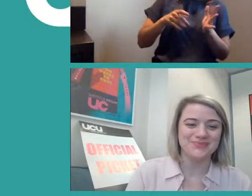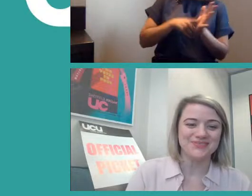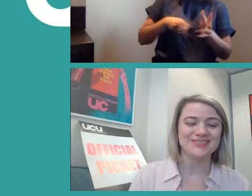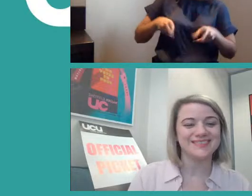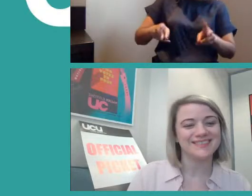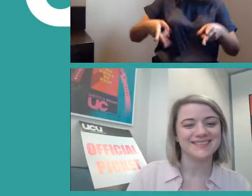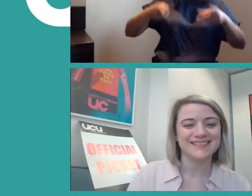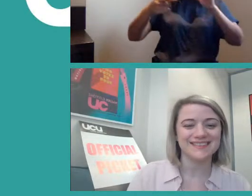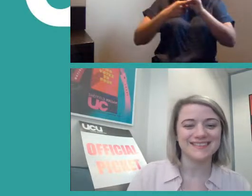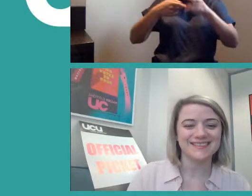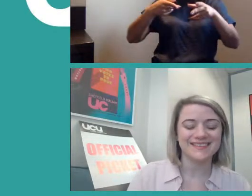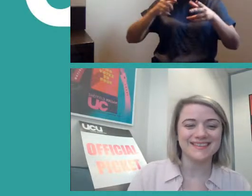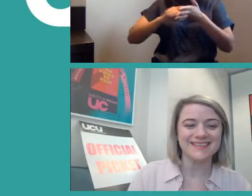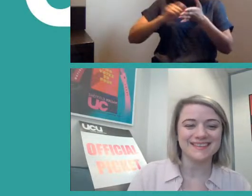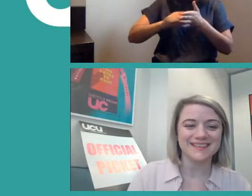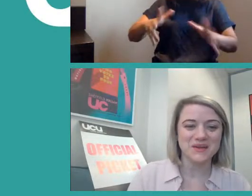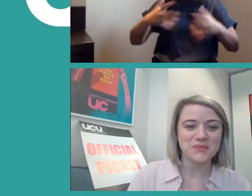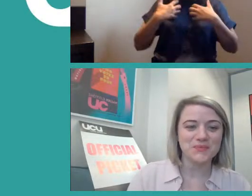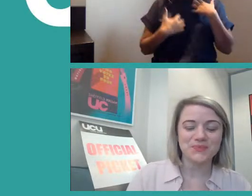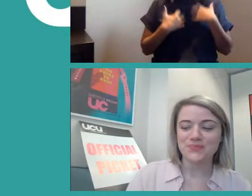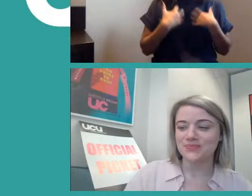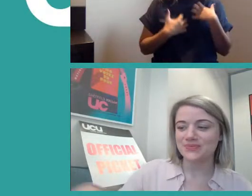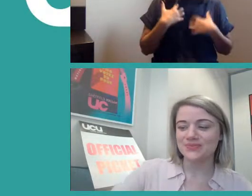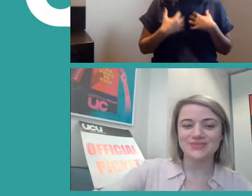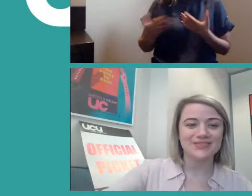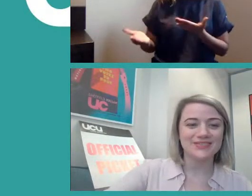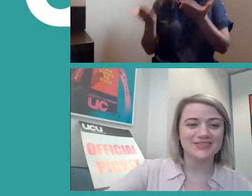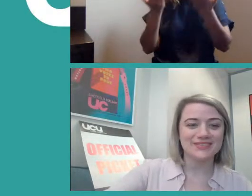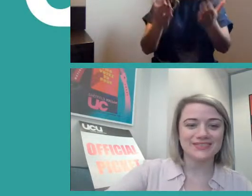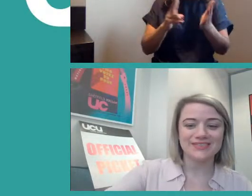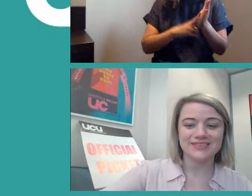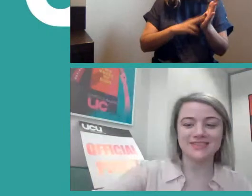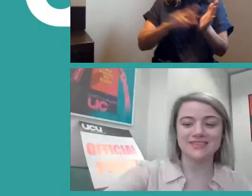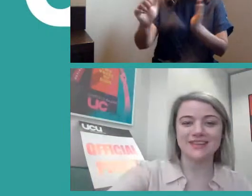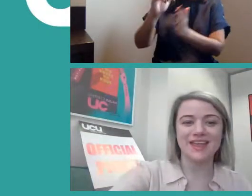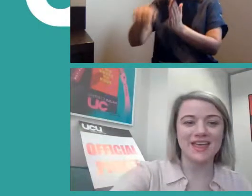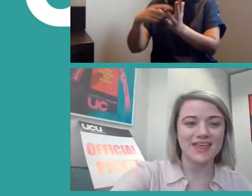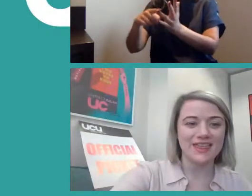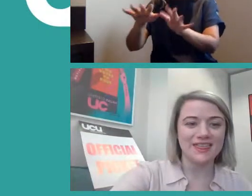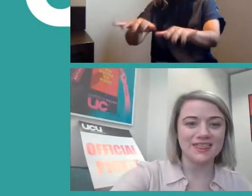our head office, which is very exciting. So I'll hand over to Nick Joe there.